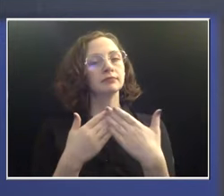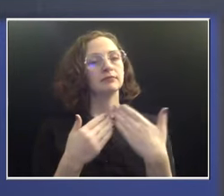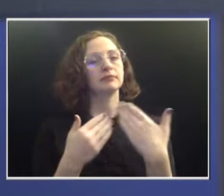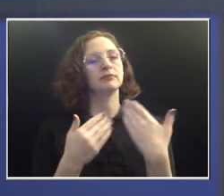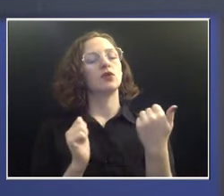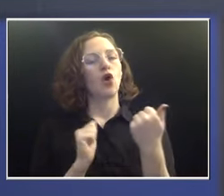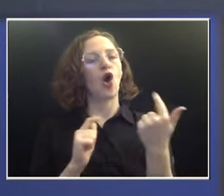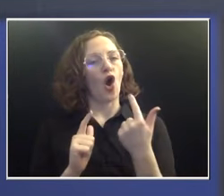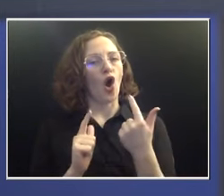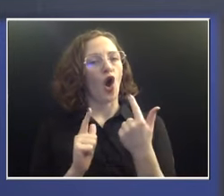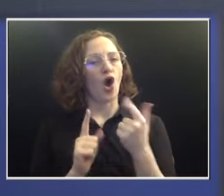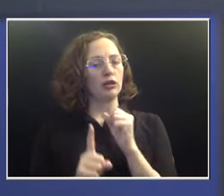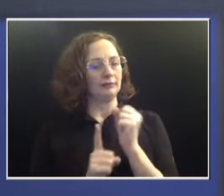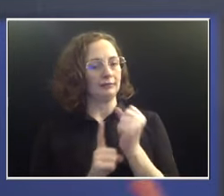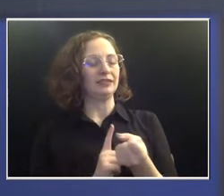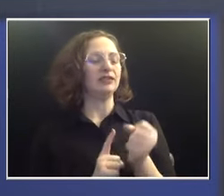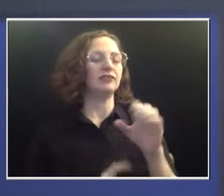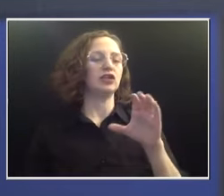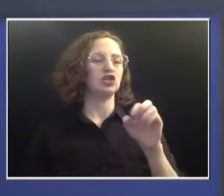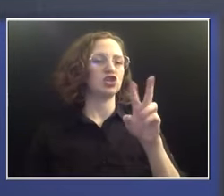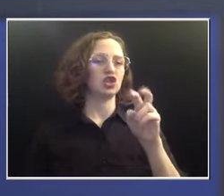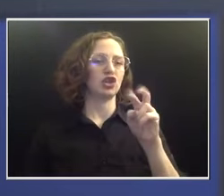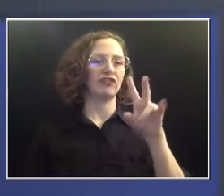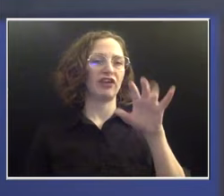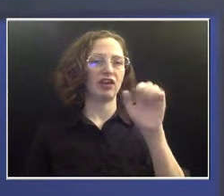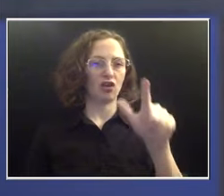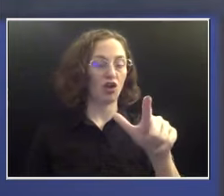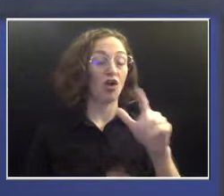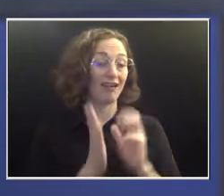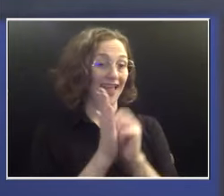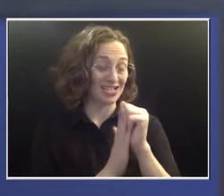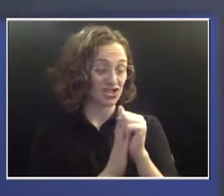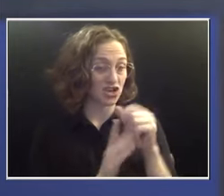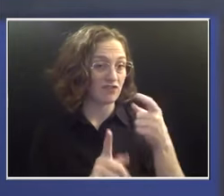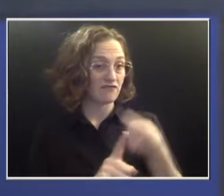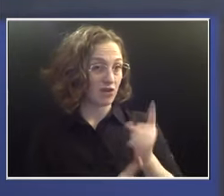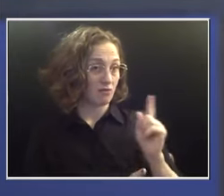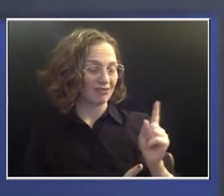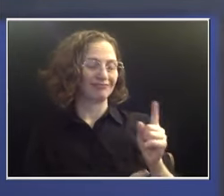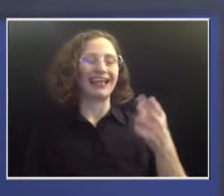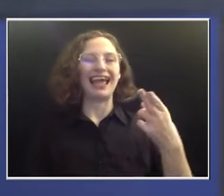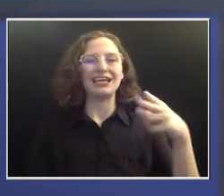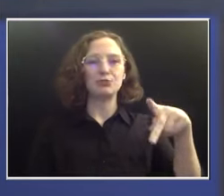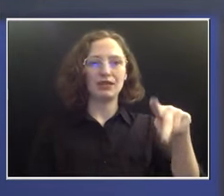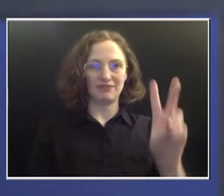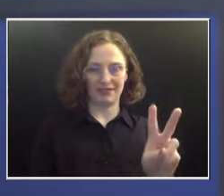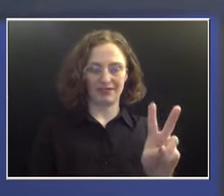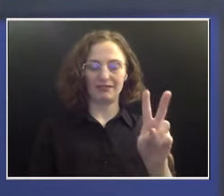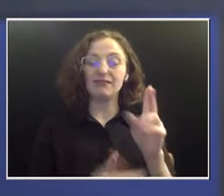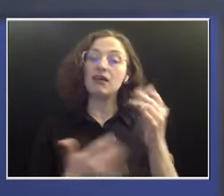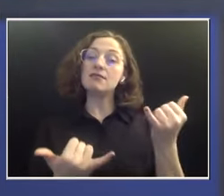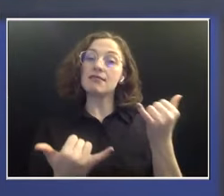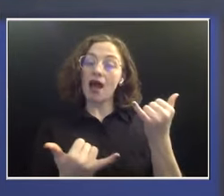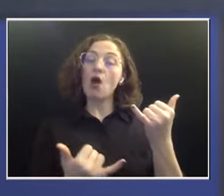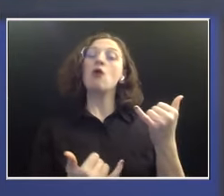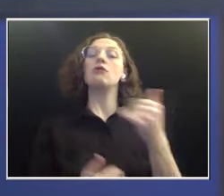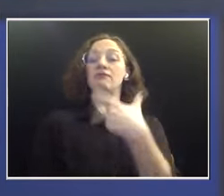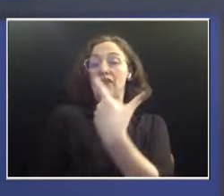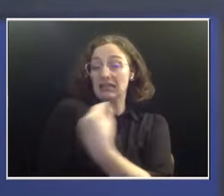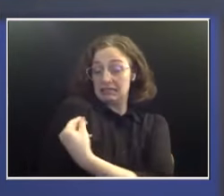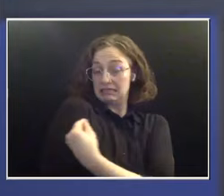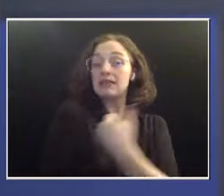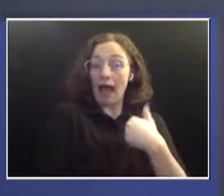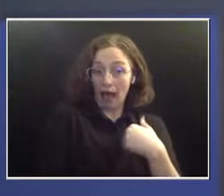papillomavirus or otherwise known as HPV, and now that we have a vaccine for HPV, there is hope of effectively